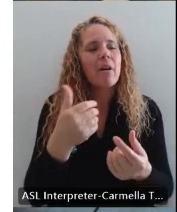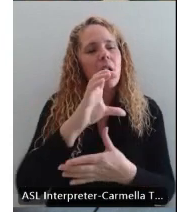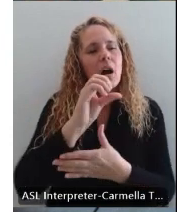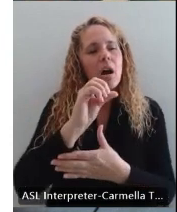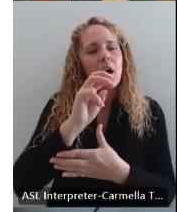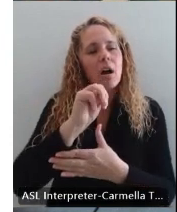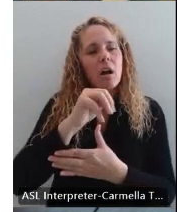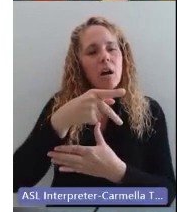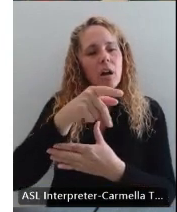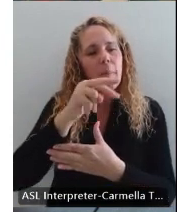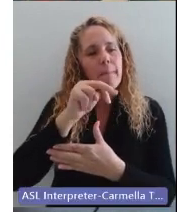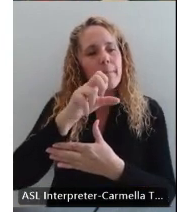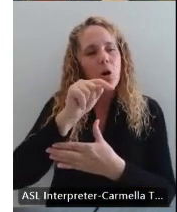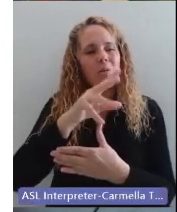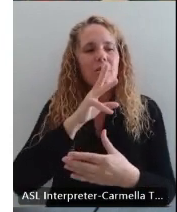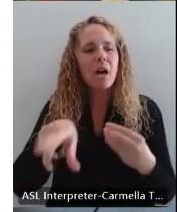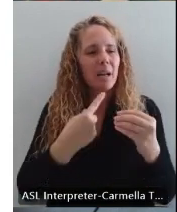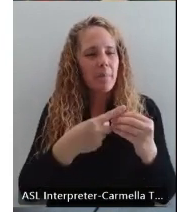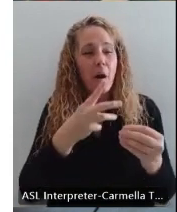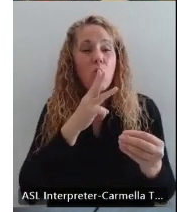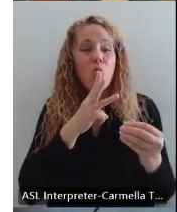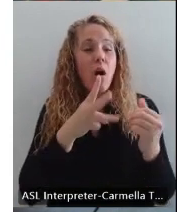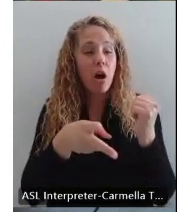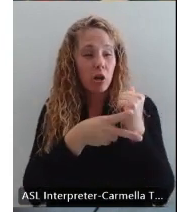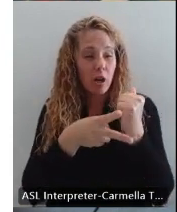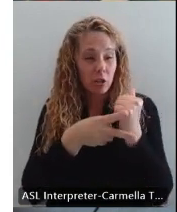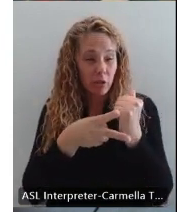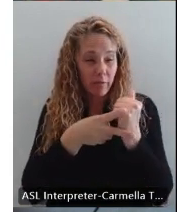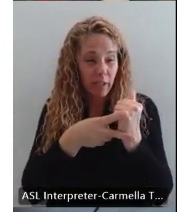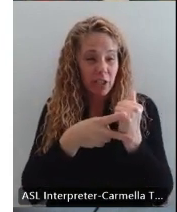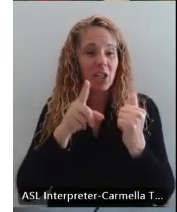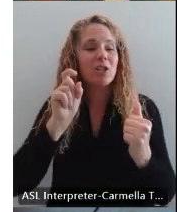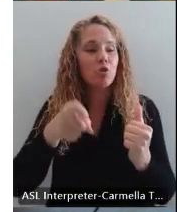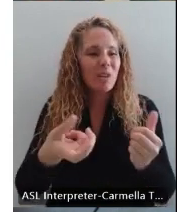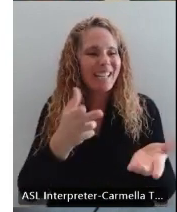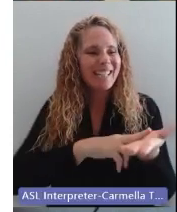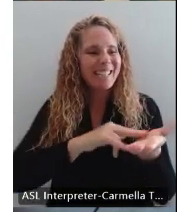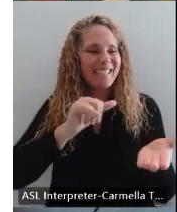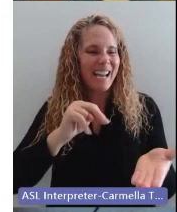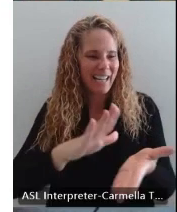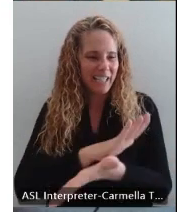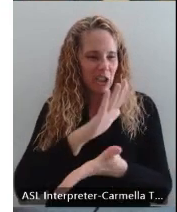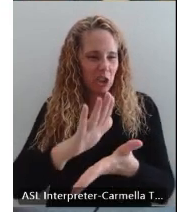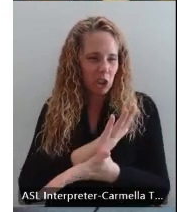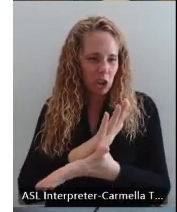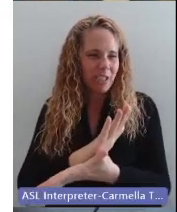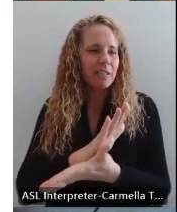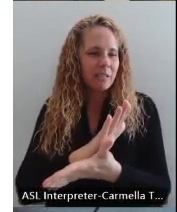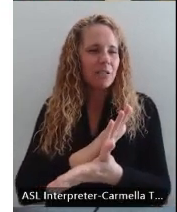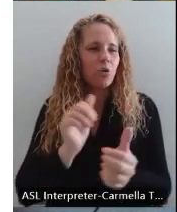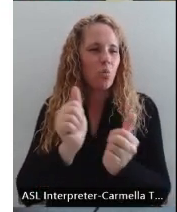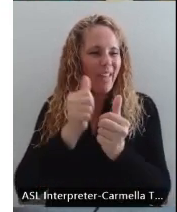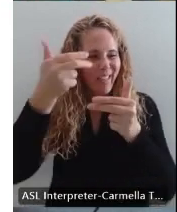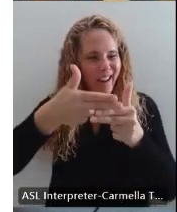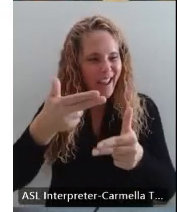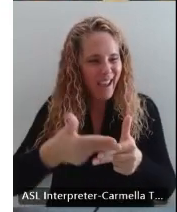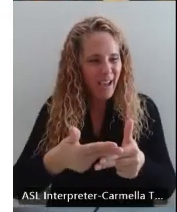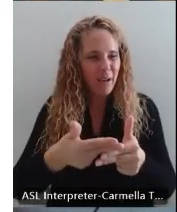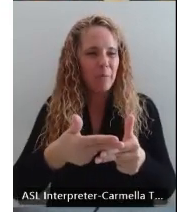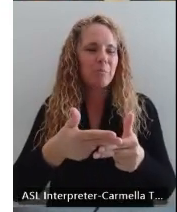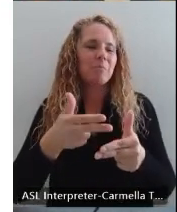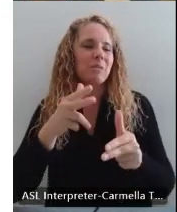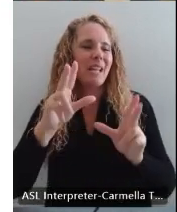discussing water conservation. And you need a sign in sheet that gives people's name and